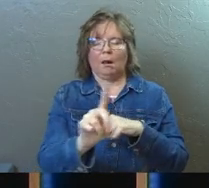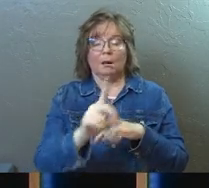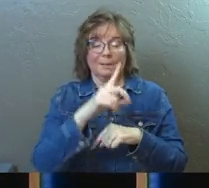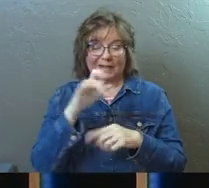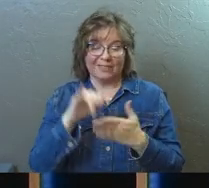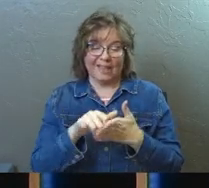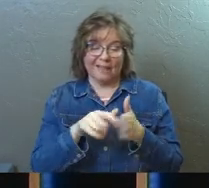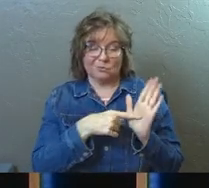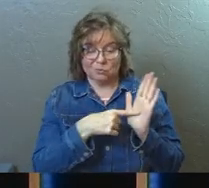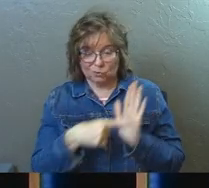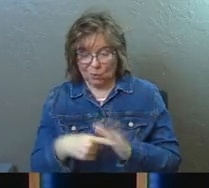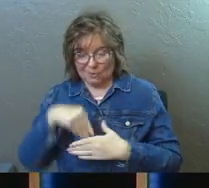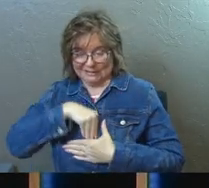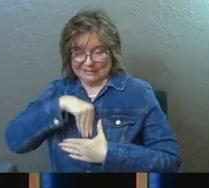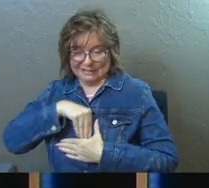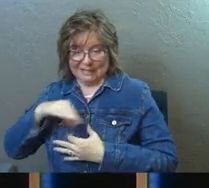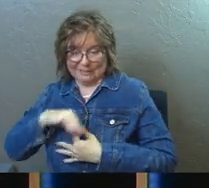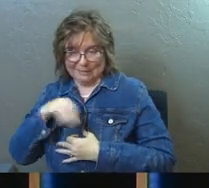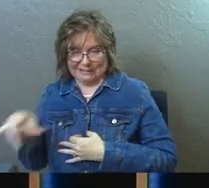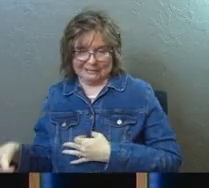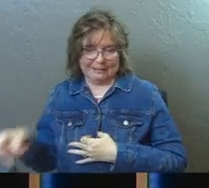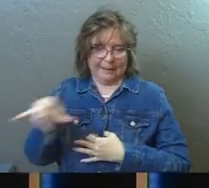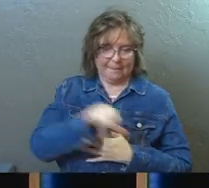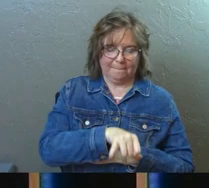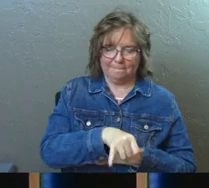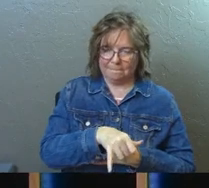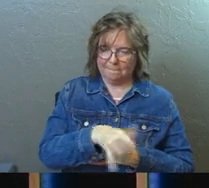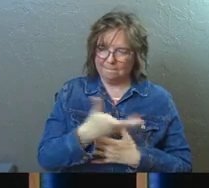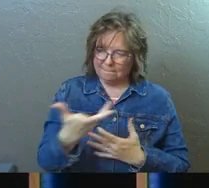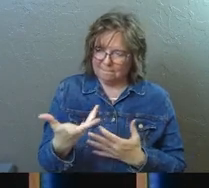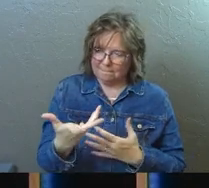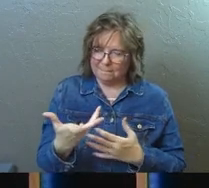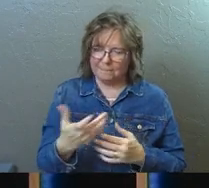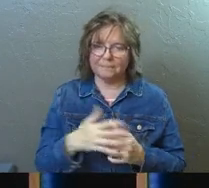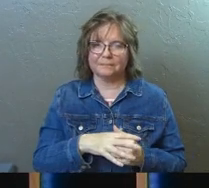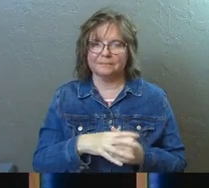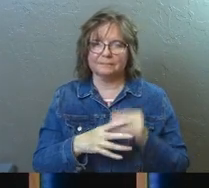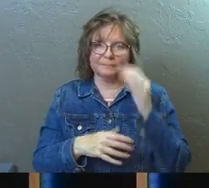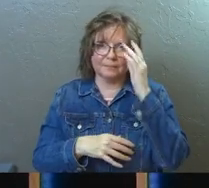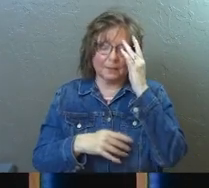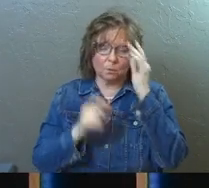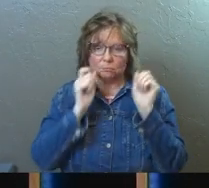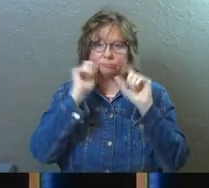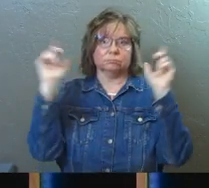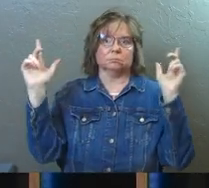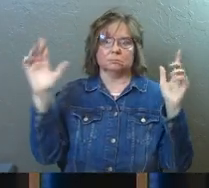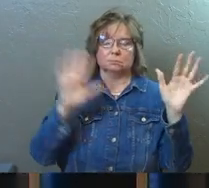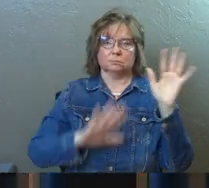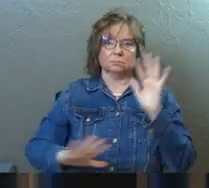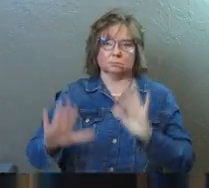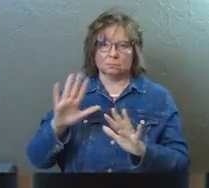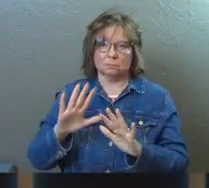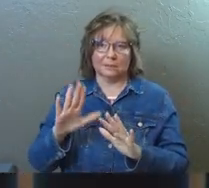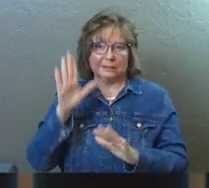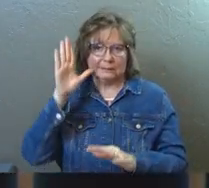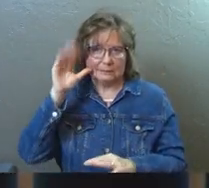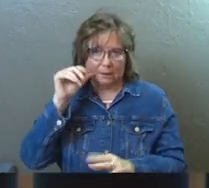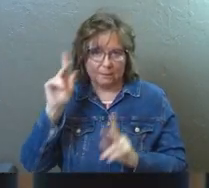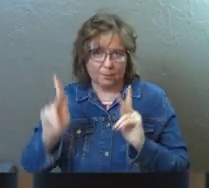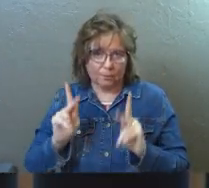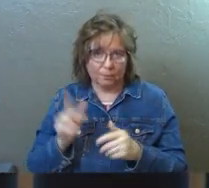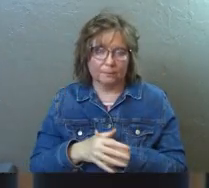because that's the way you are spiritually actually. To slap upside the head, to wake up the stubborn.